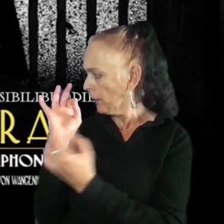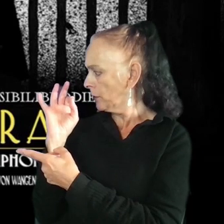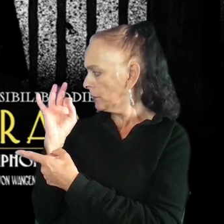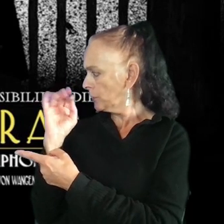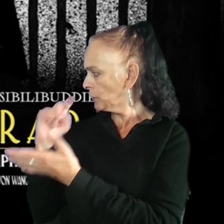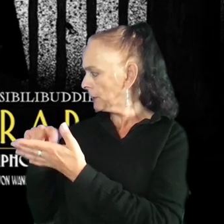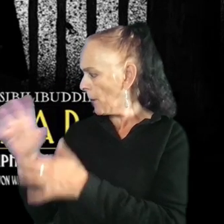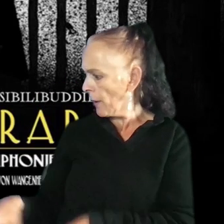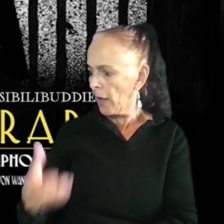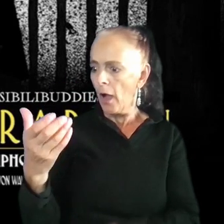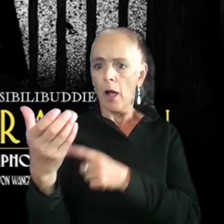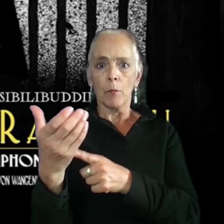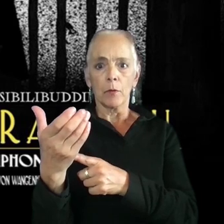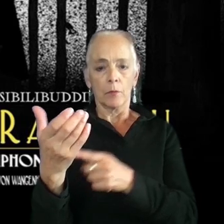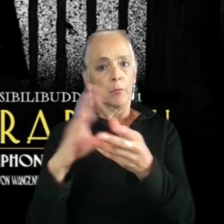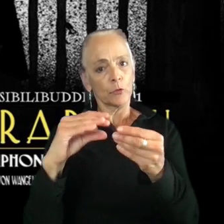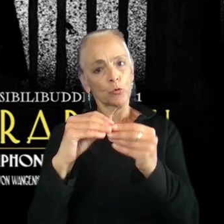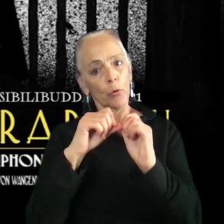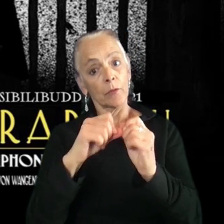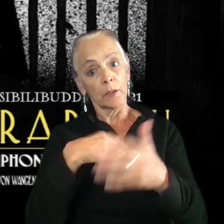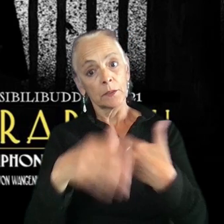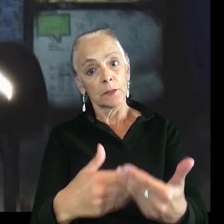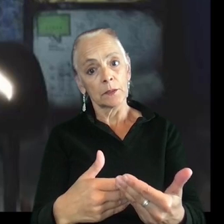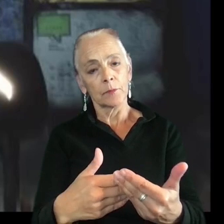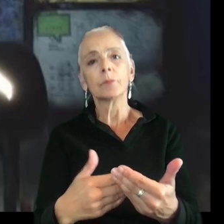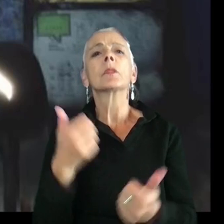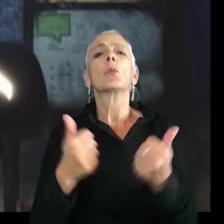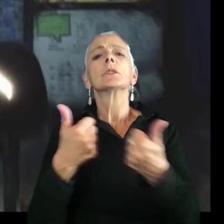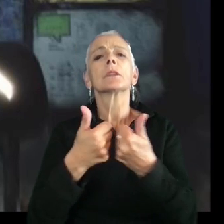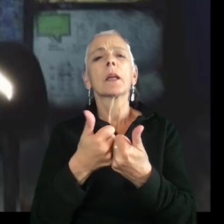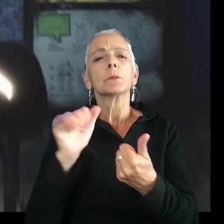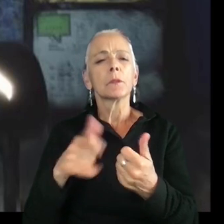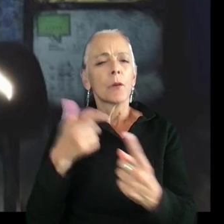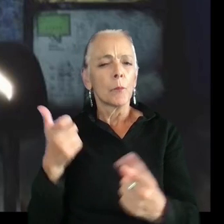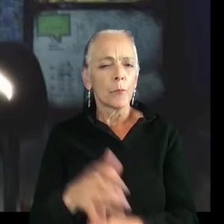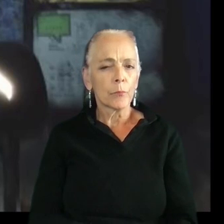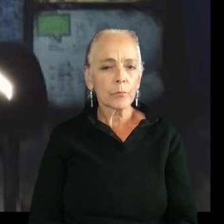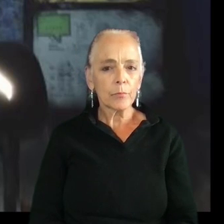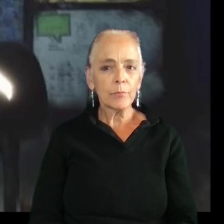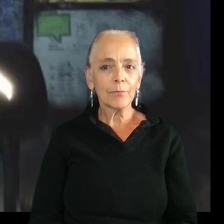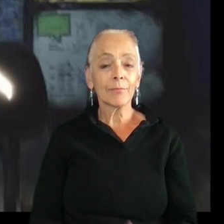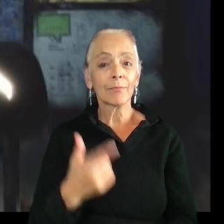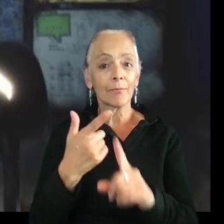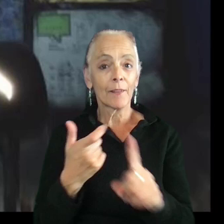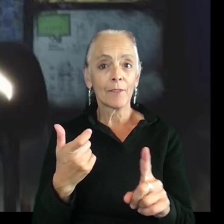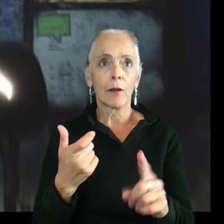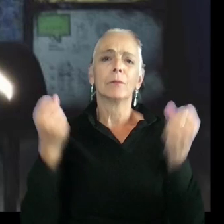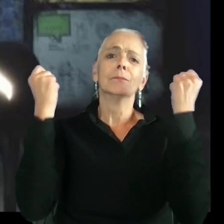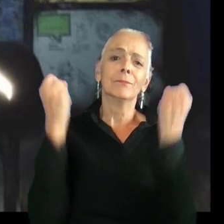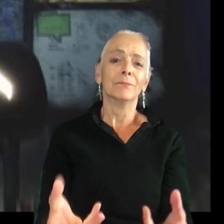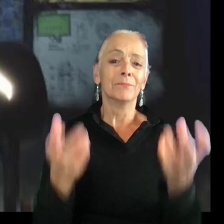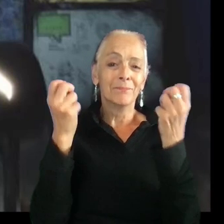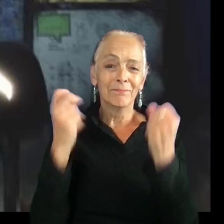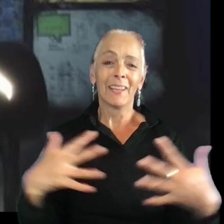And its story advances. What game is that from? Well, actually, that's from like a million different